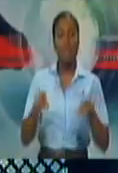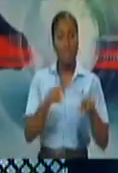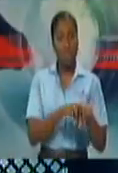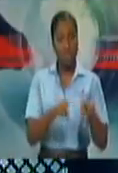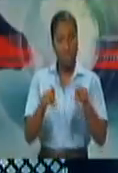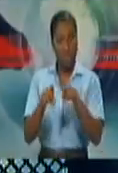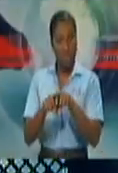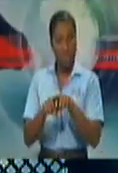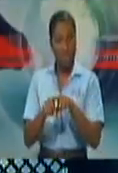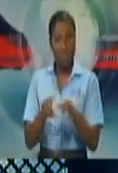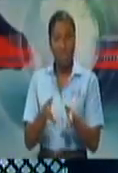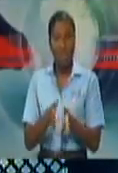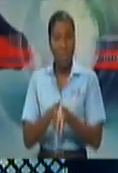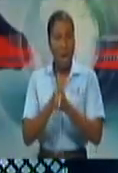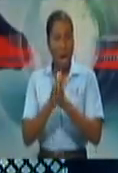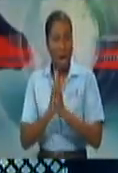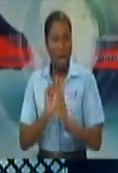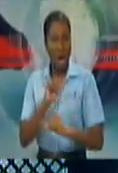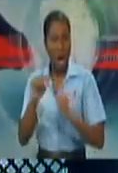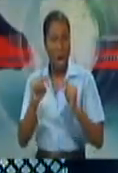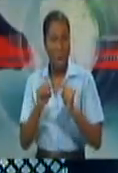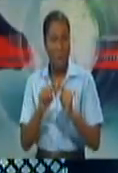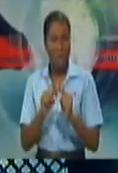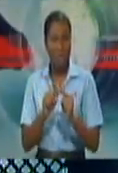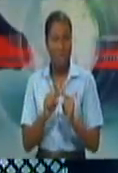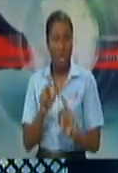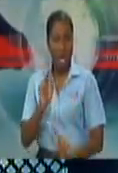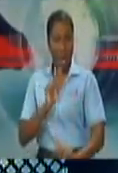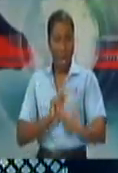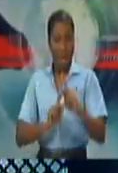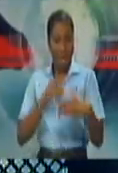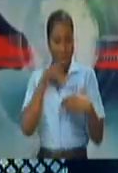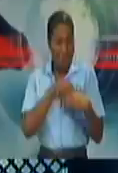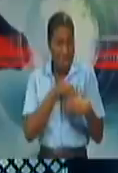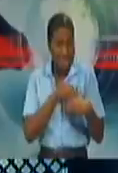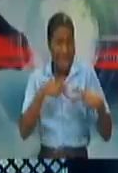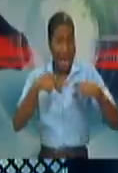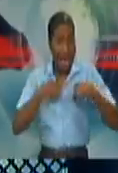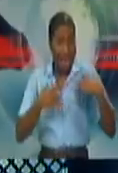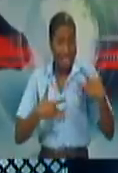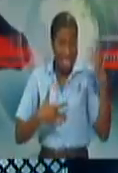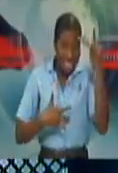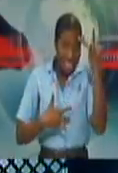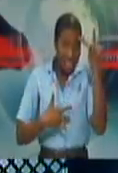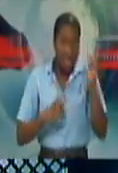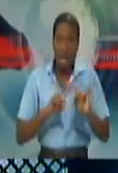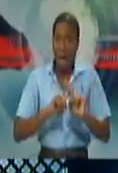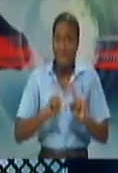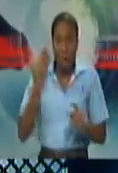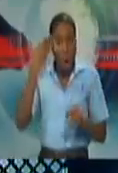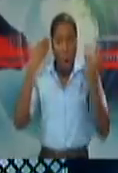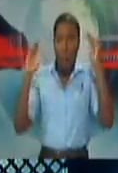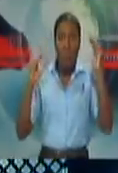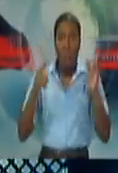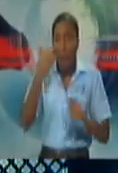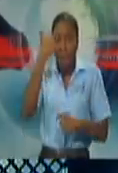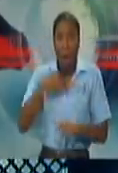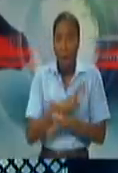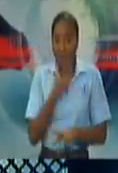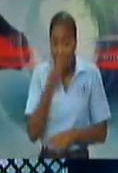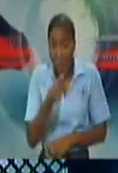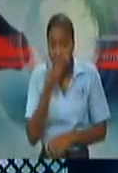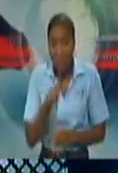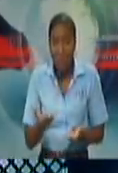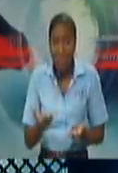question, I know there was divergent views to some extent, I would say. From what Dr. St. Bernard and